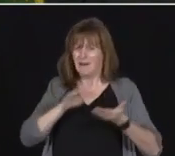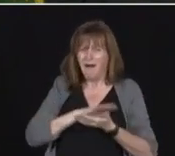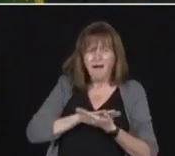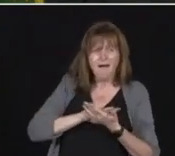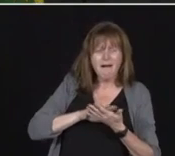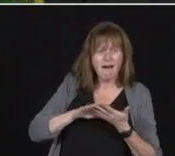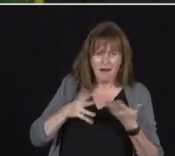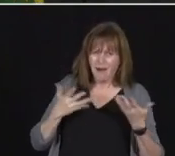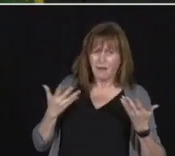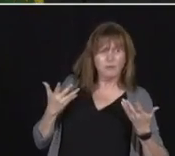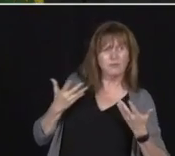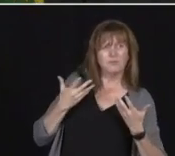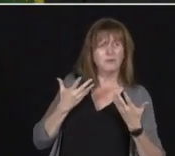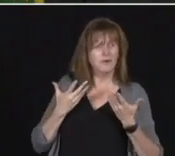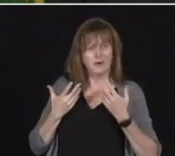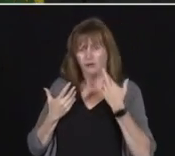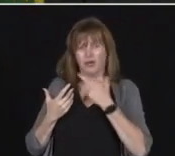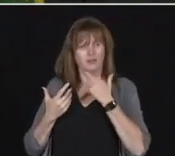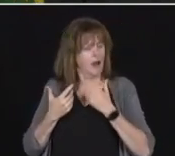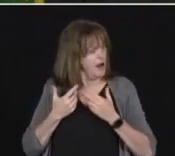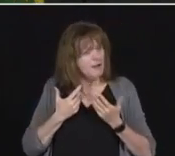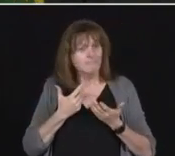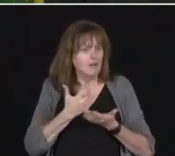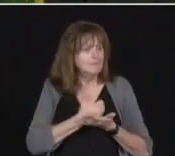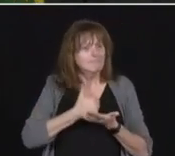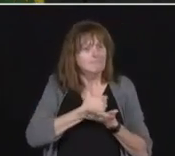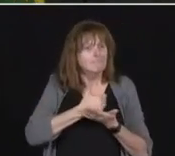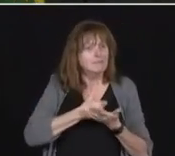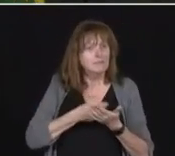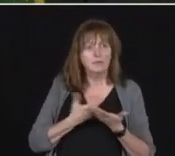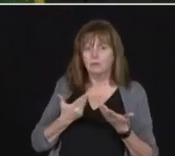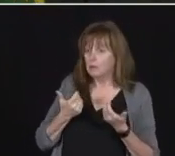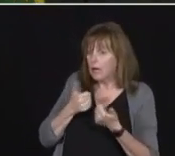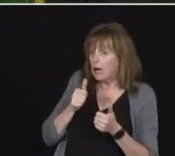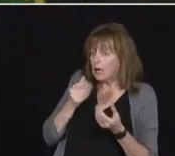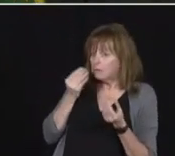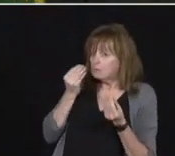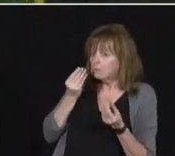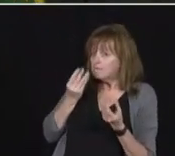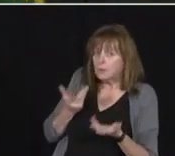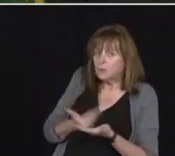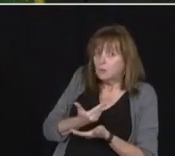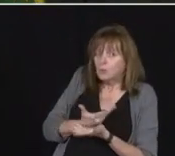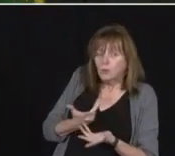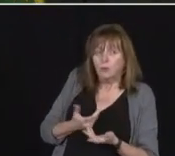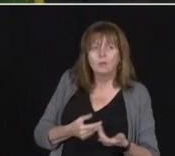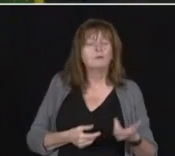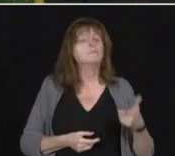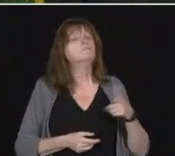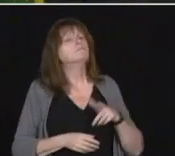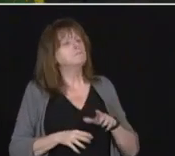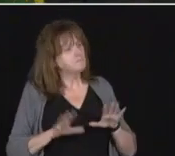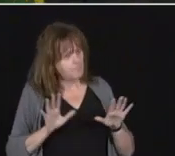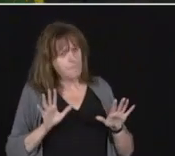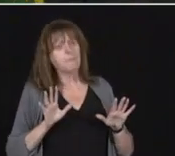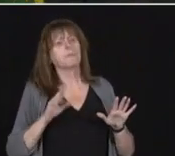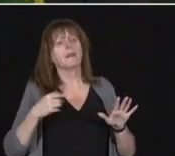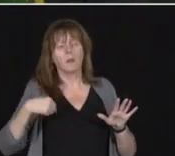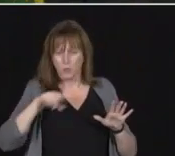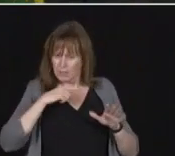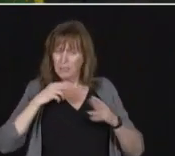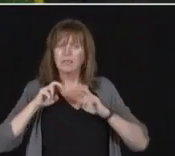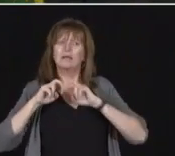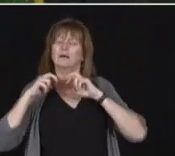be able to make some income. Is there any update on that front? Well, that's one of the areas that we're looking at with the regional opening and